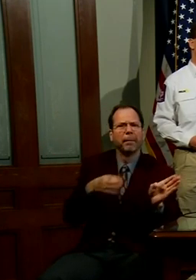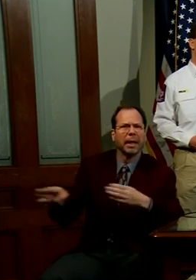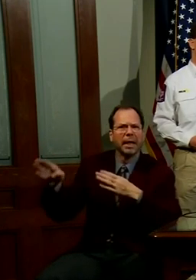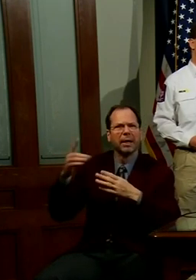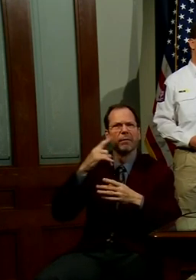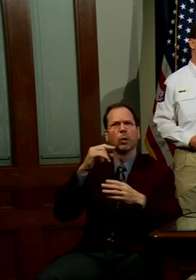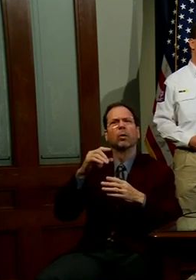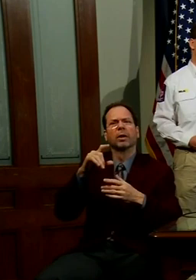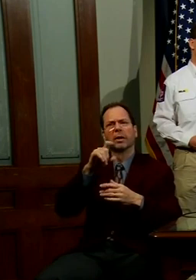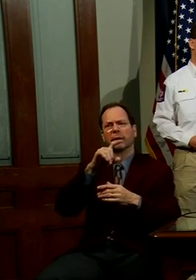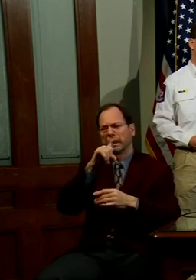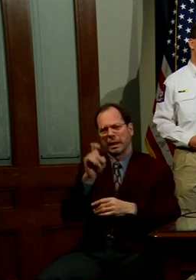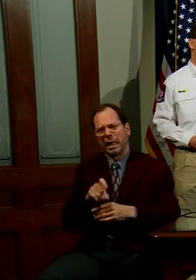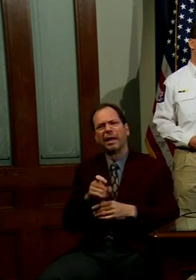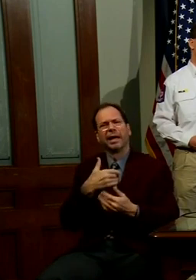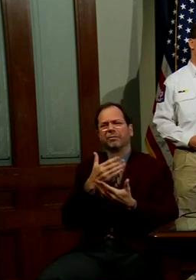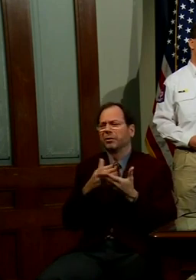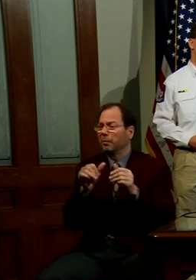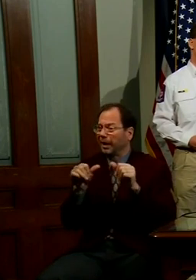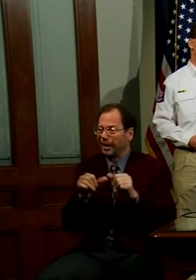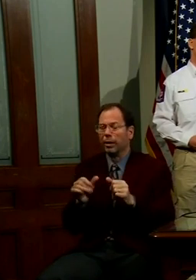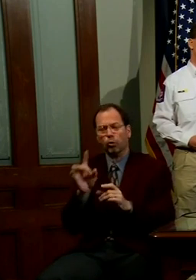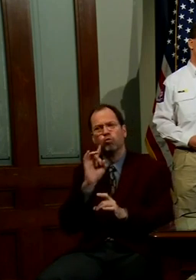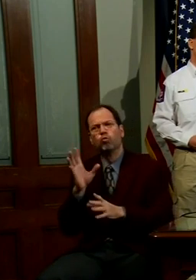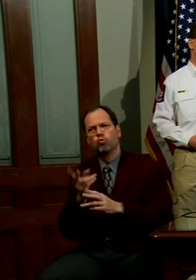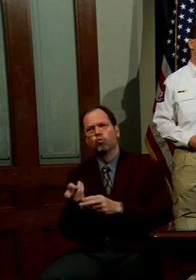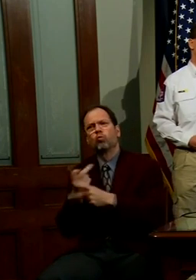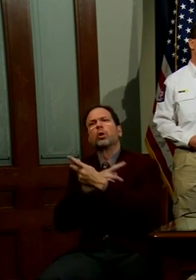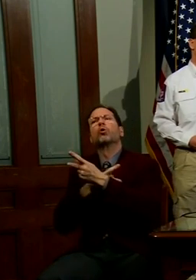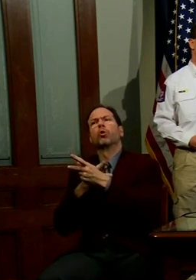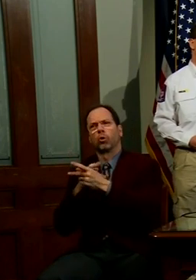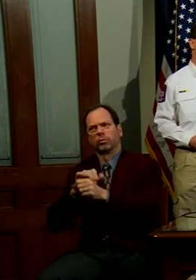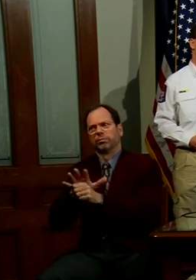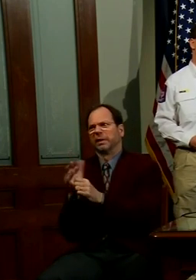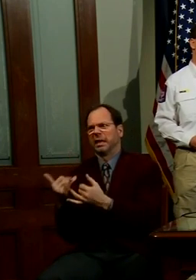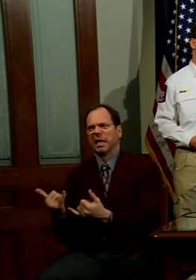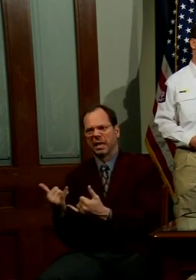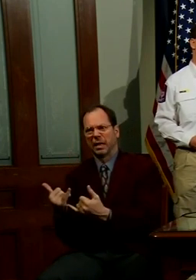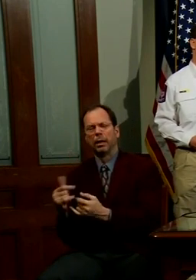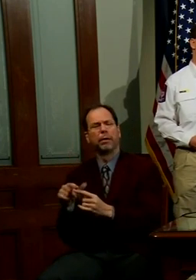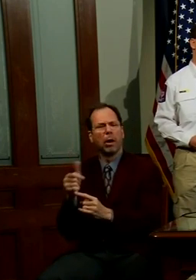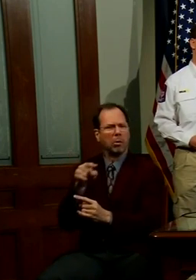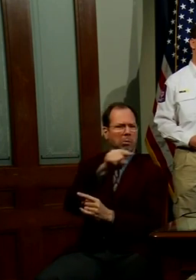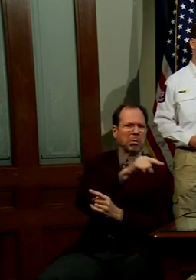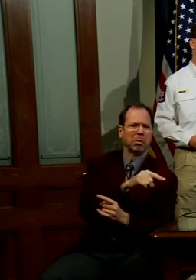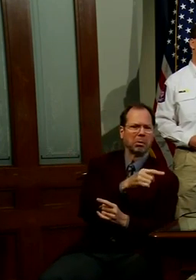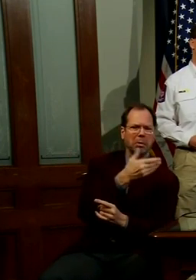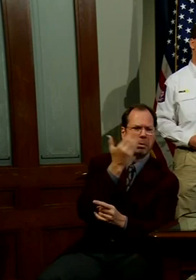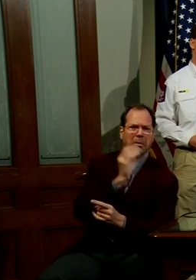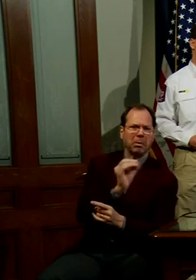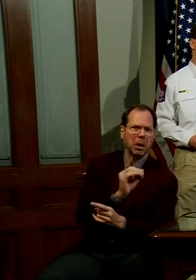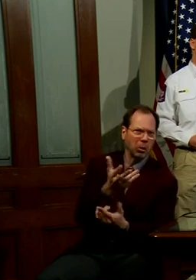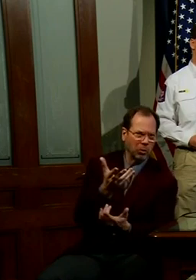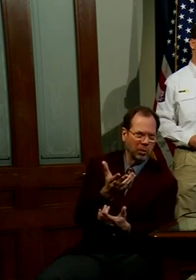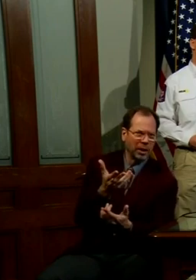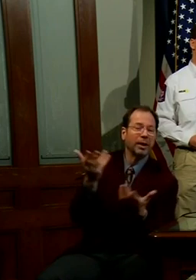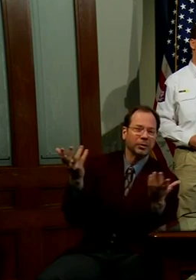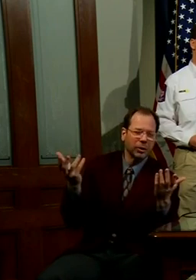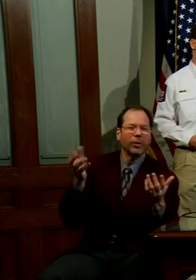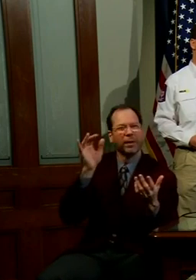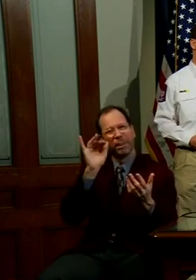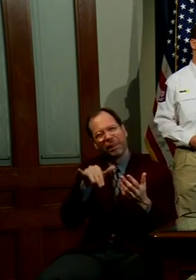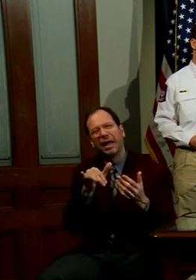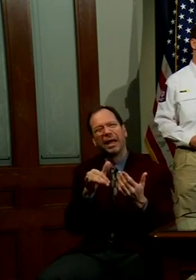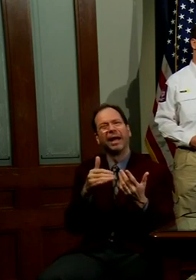state of Texas, there are certain areas that are harder to hit by the coronavirus still right now than there are others. And so these are all issues